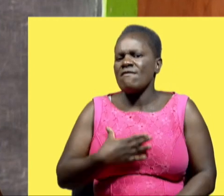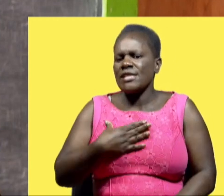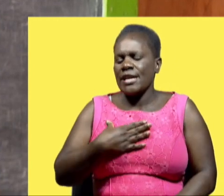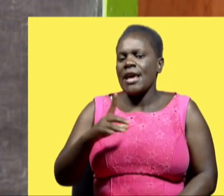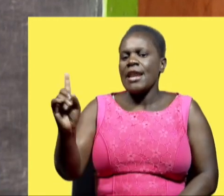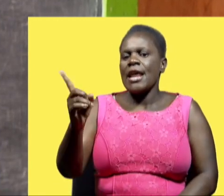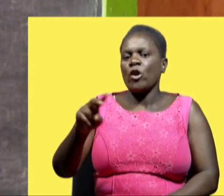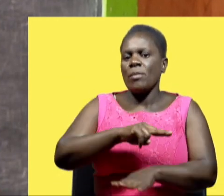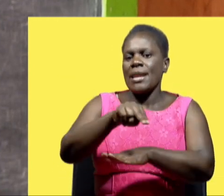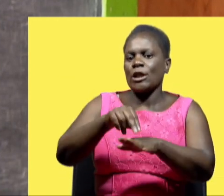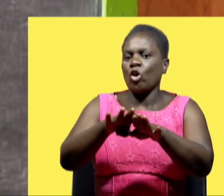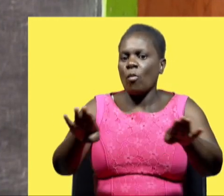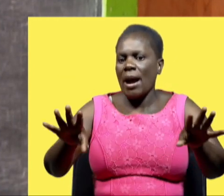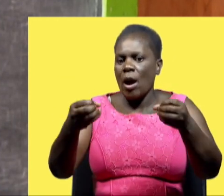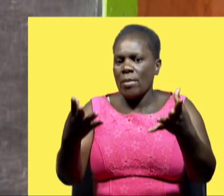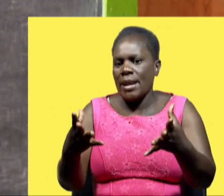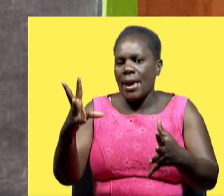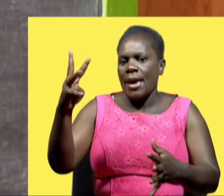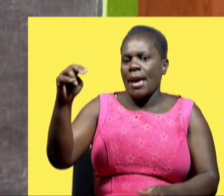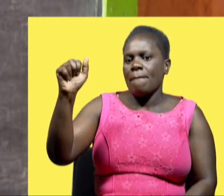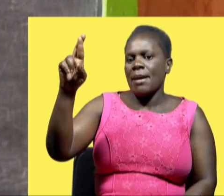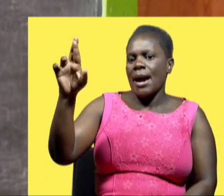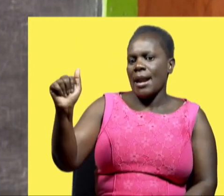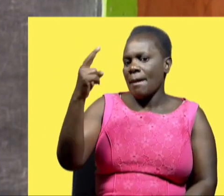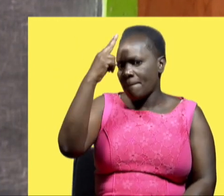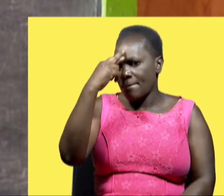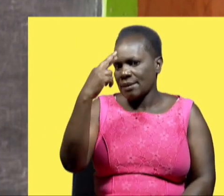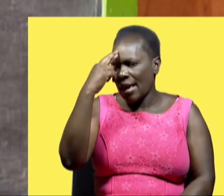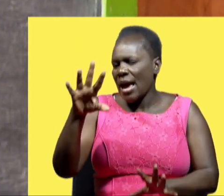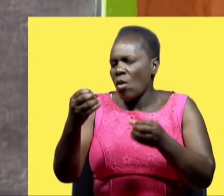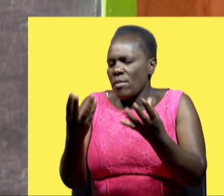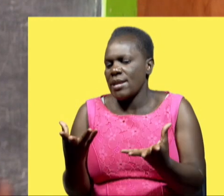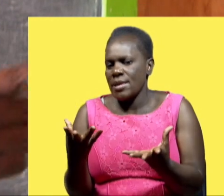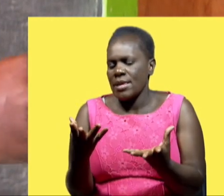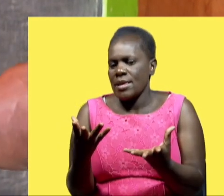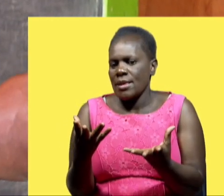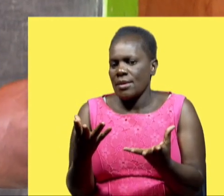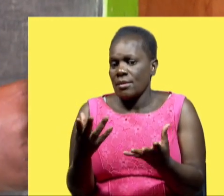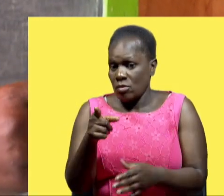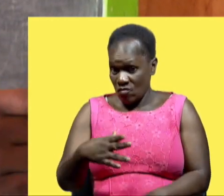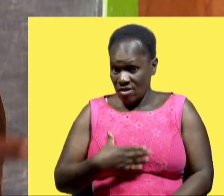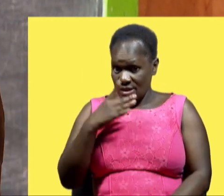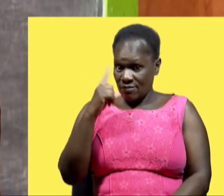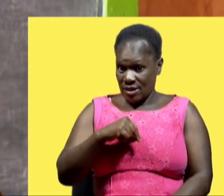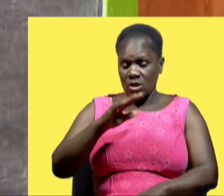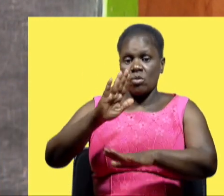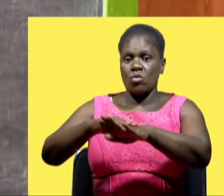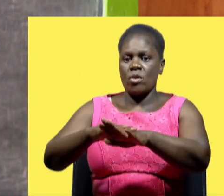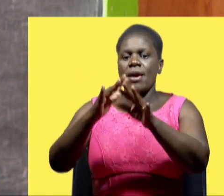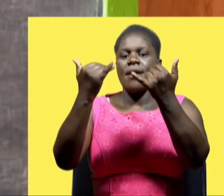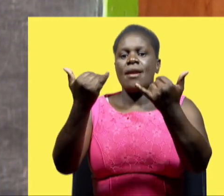Park? Yes? Masaimara. How many have been to Masaimara? You've been to Masaimara? Good.